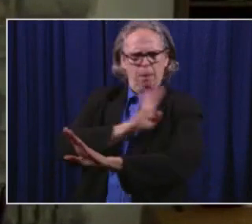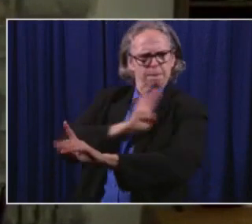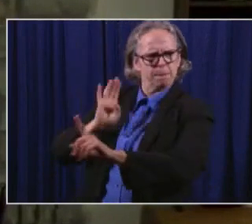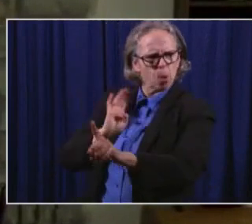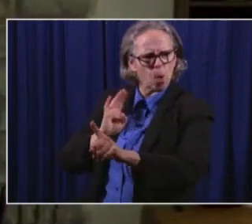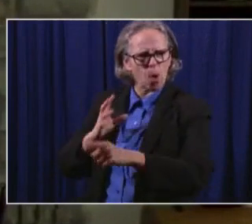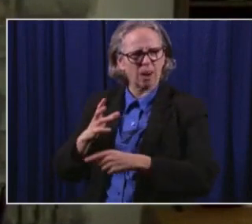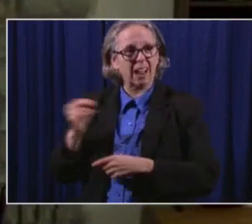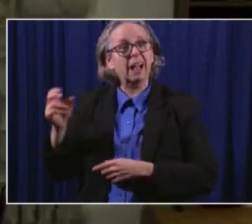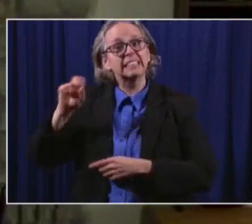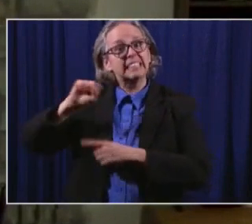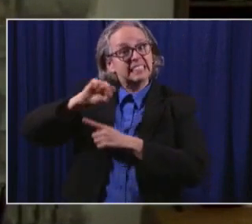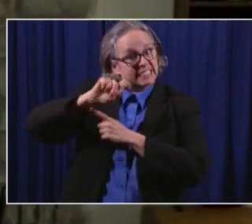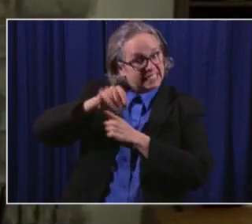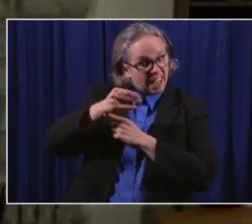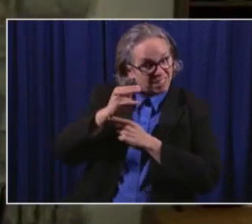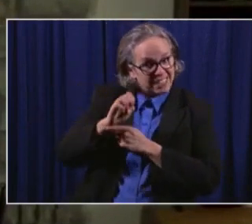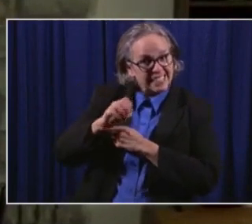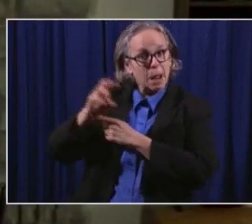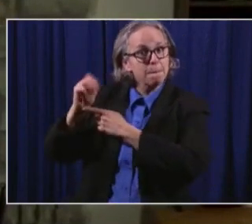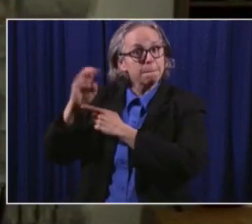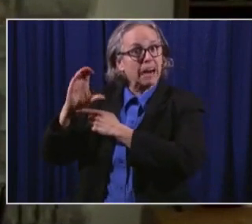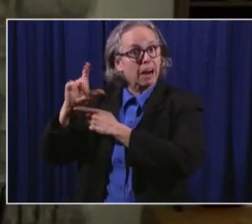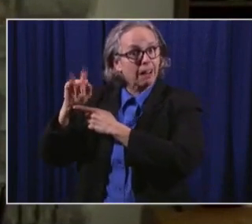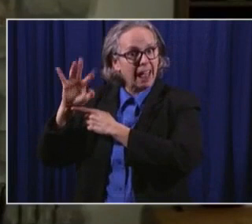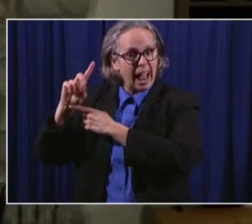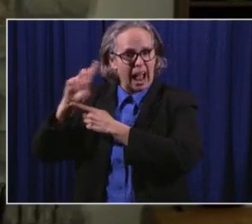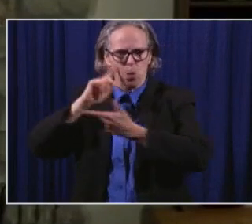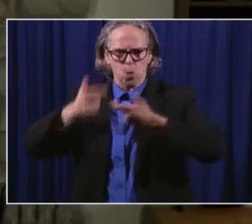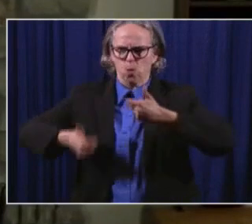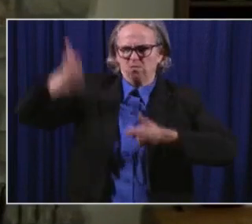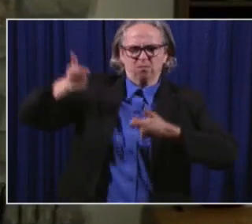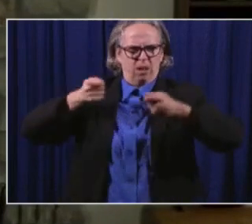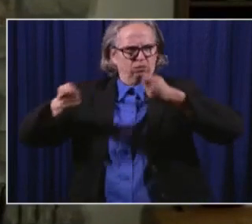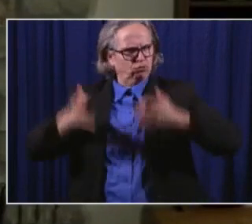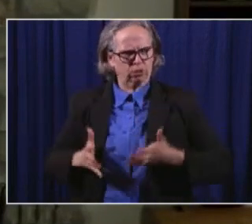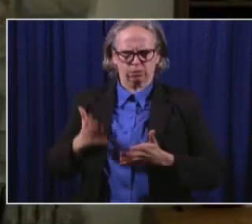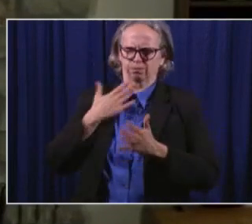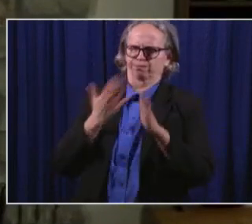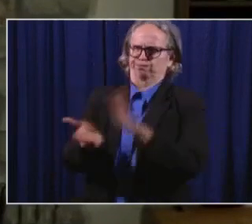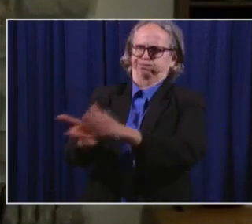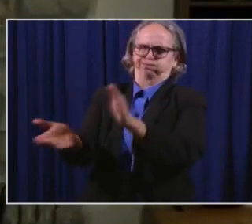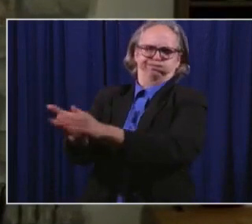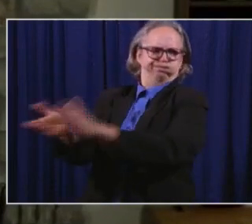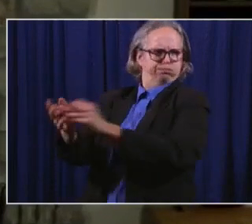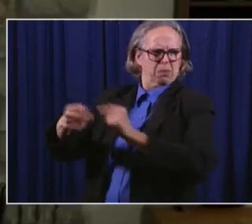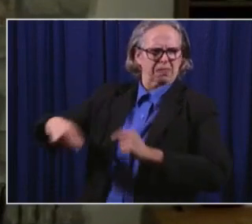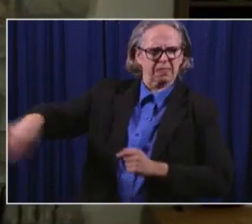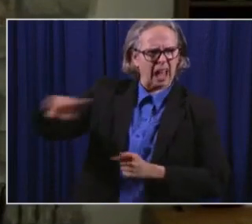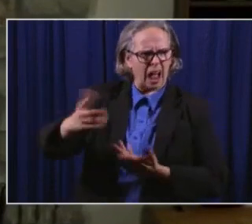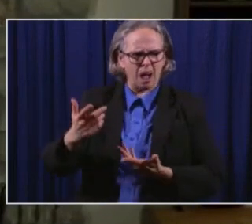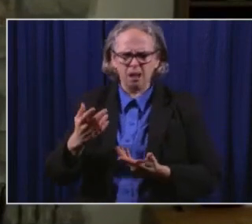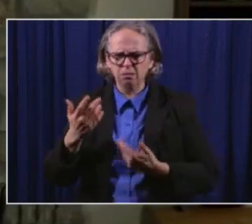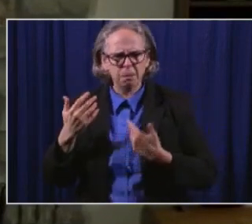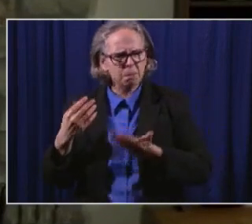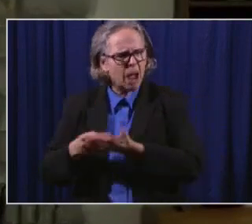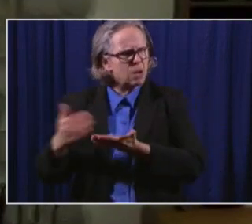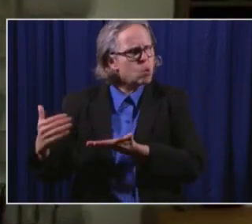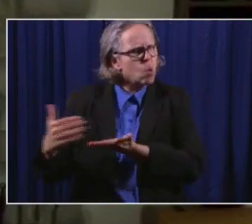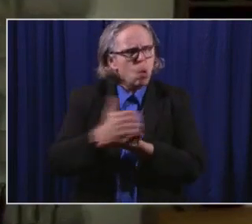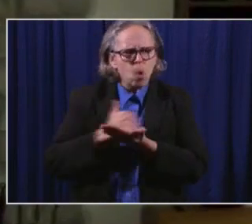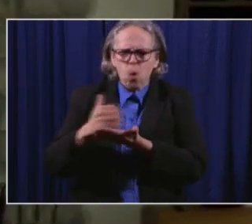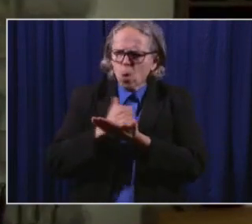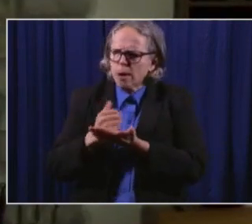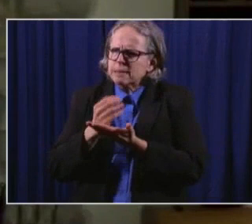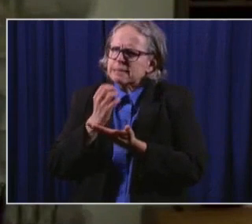Issuing these dividends, we believe, is very important. We've been told by many that these dividend